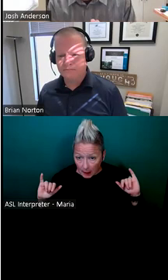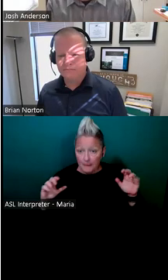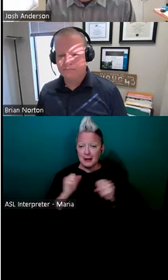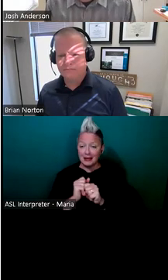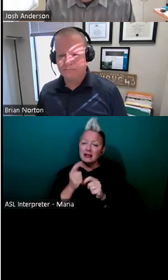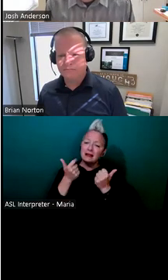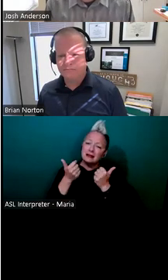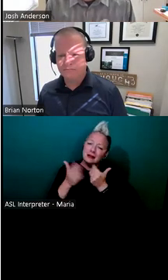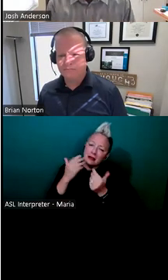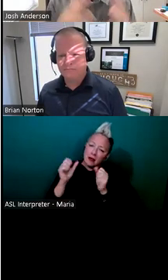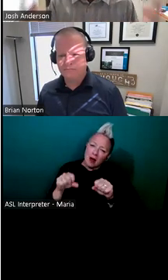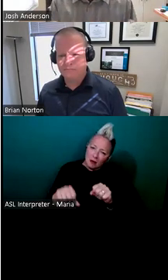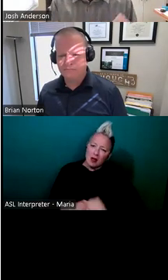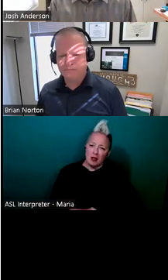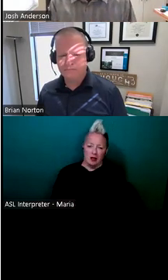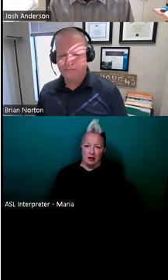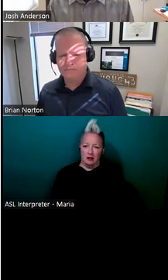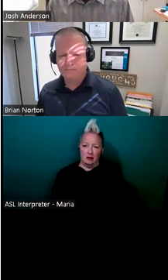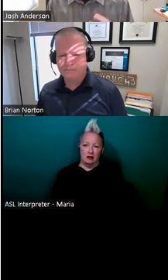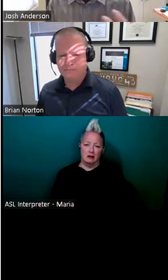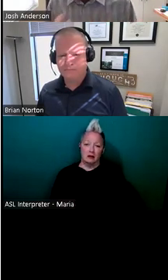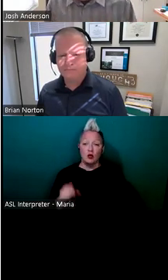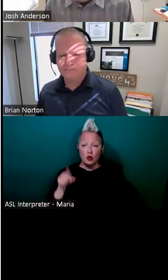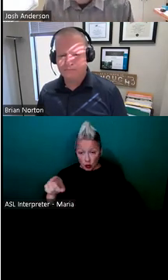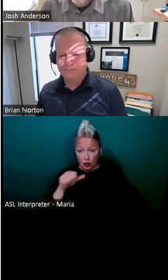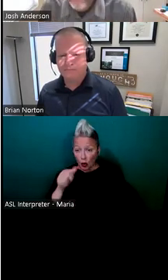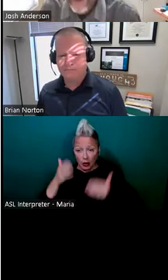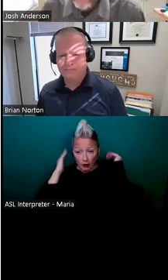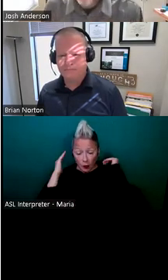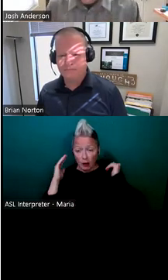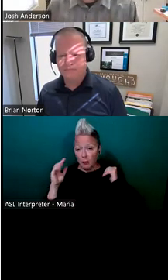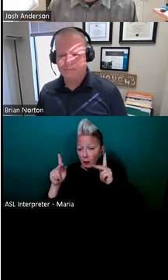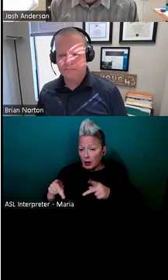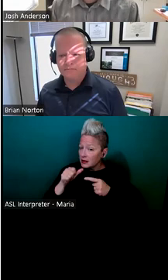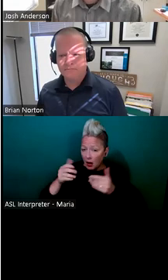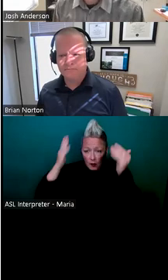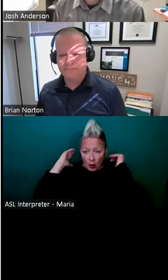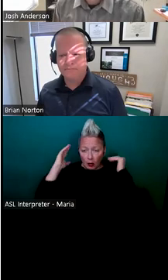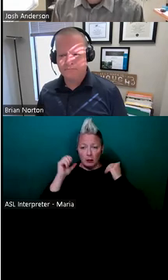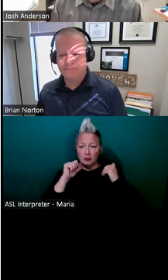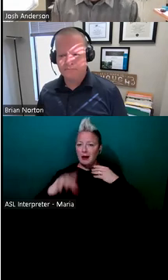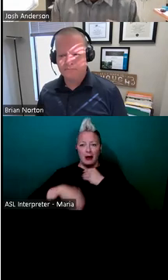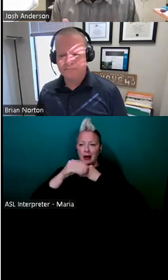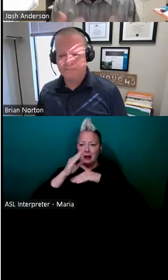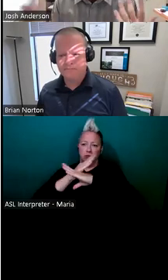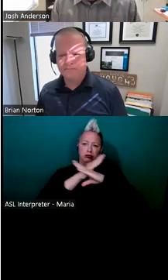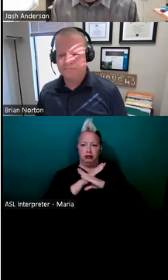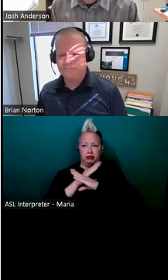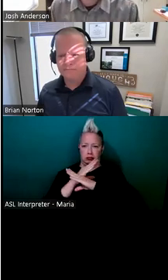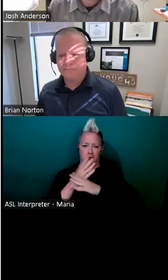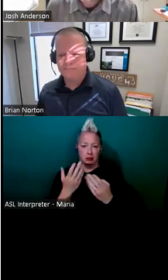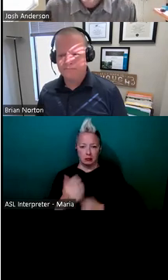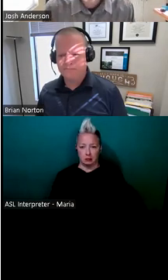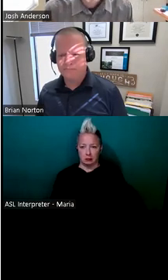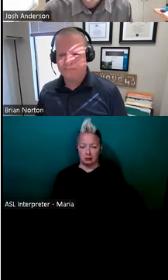easy as possible to do that so that you don't get overwhelmed and you're not just putting another barrier to success in place while trying to accommodate